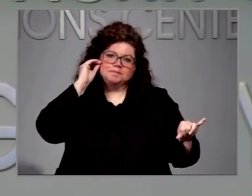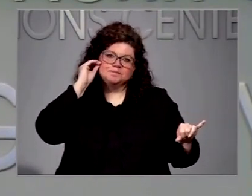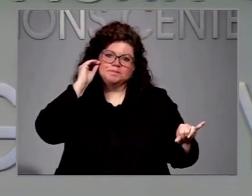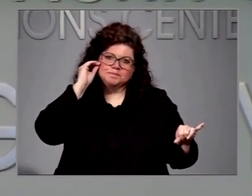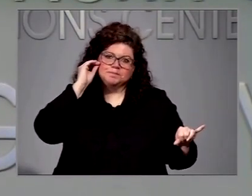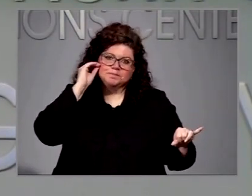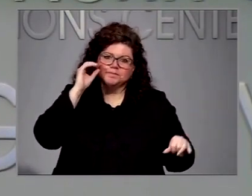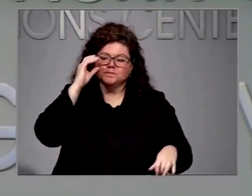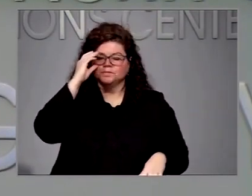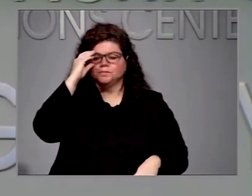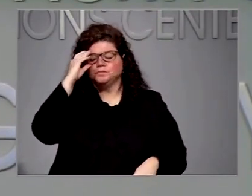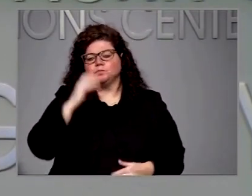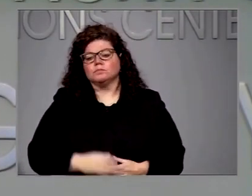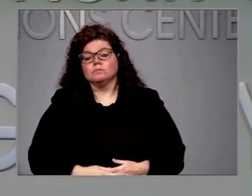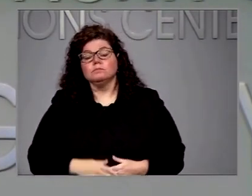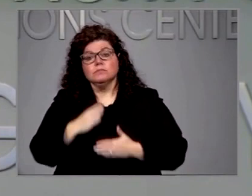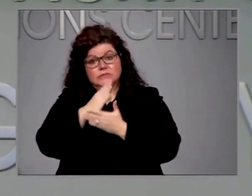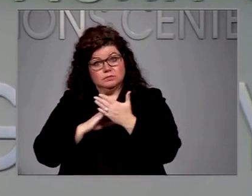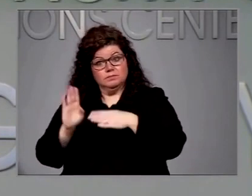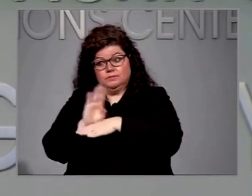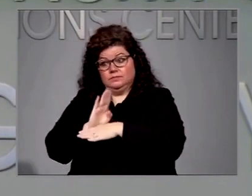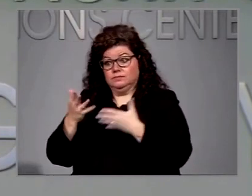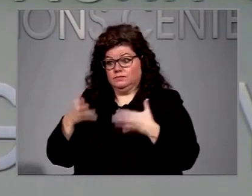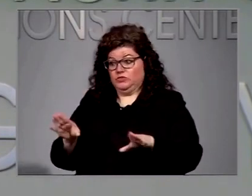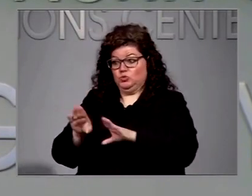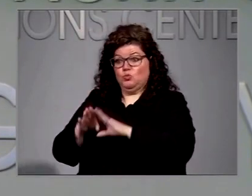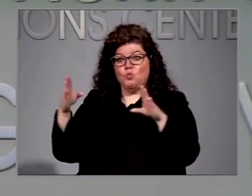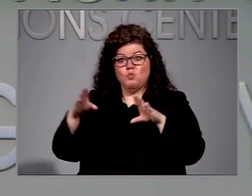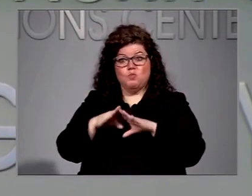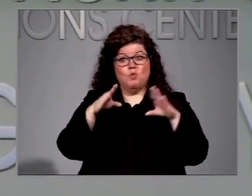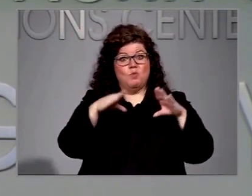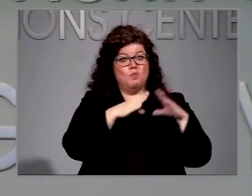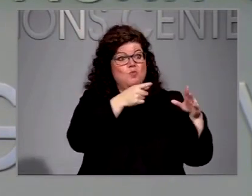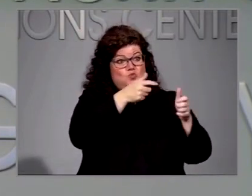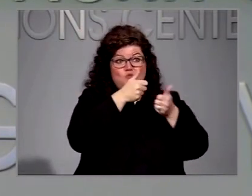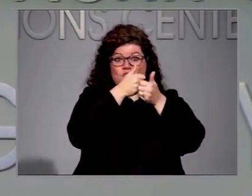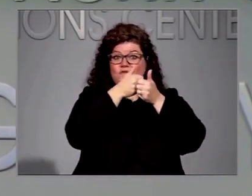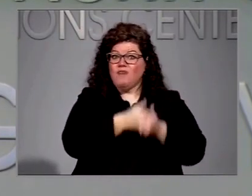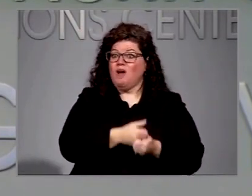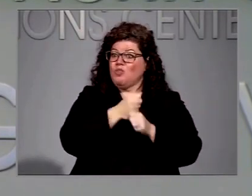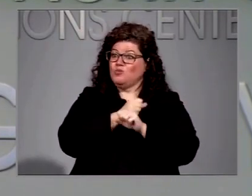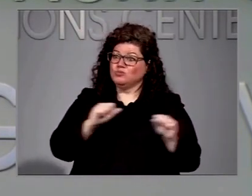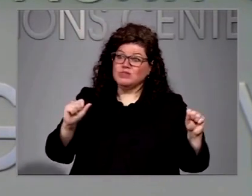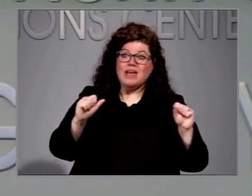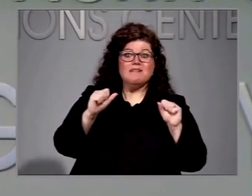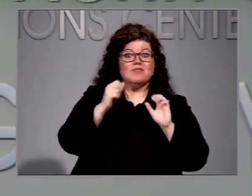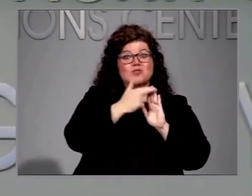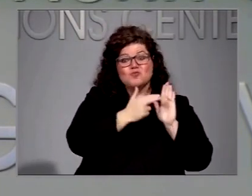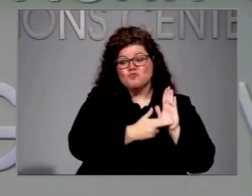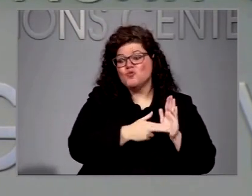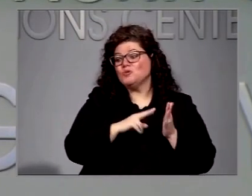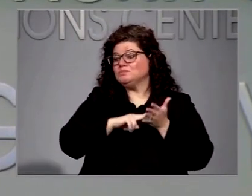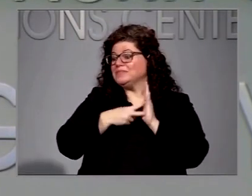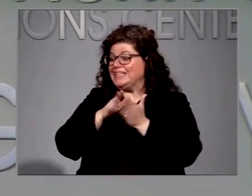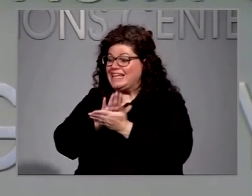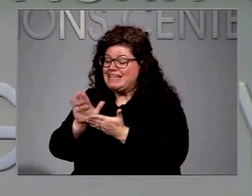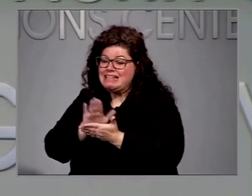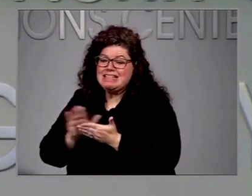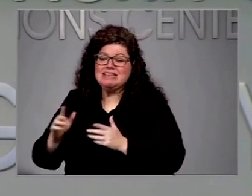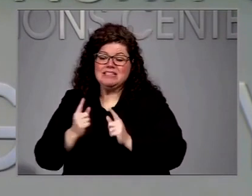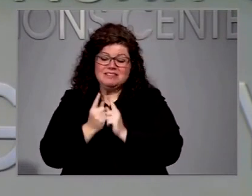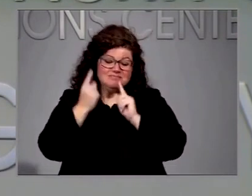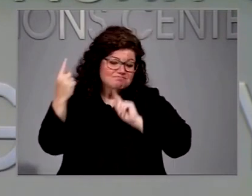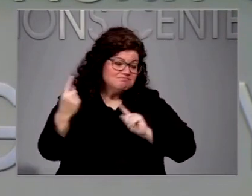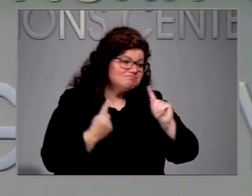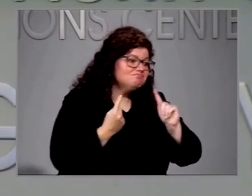places that have opened with new safety rules, thank you for the extra work that you're doing to clean and distance for your customers and wear